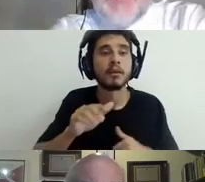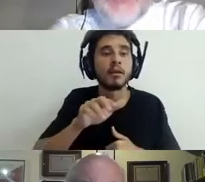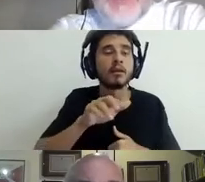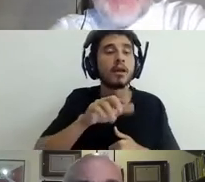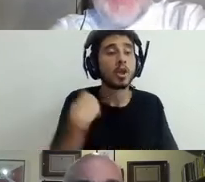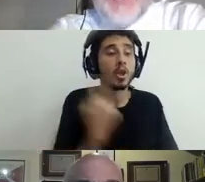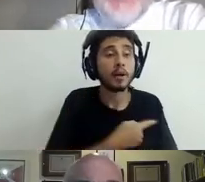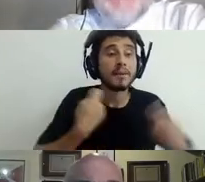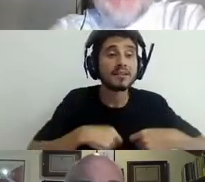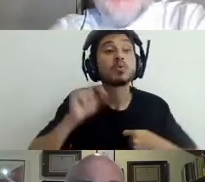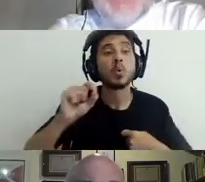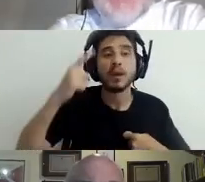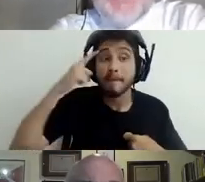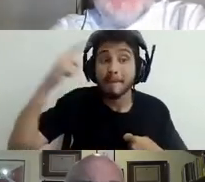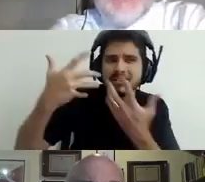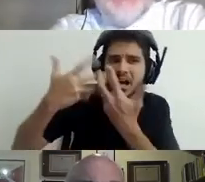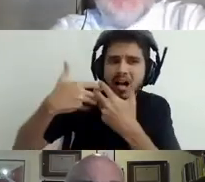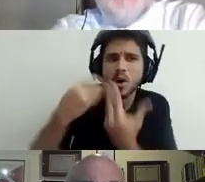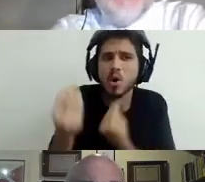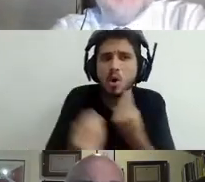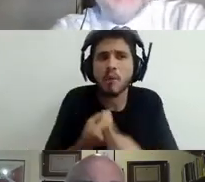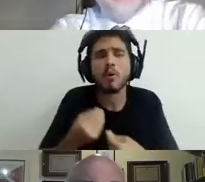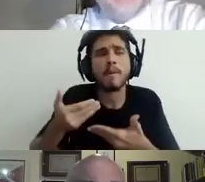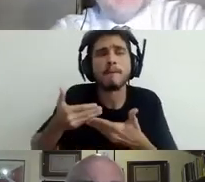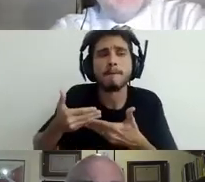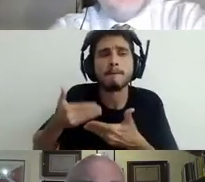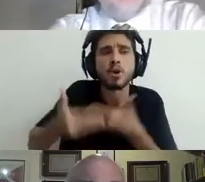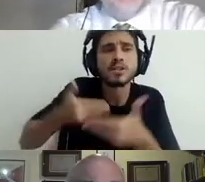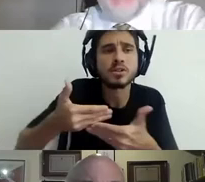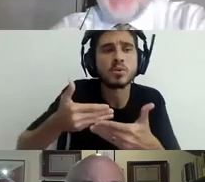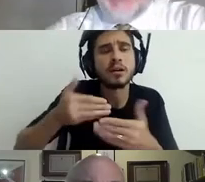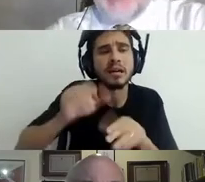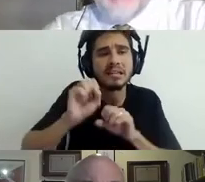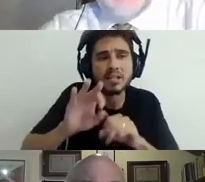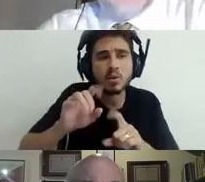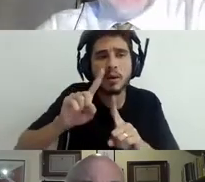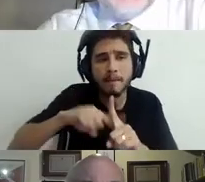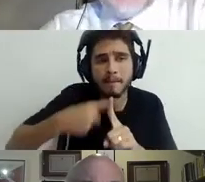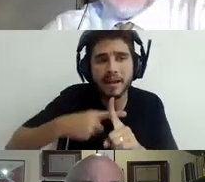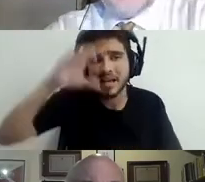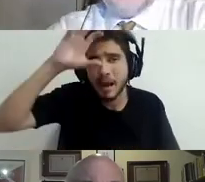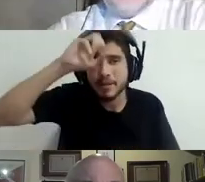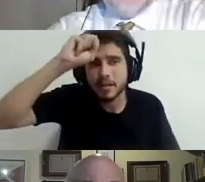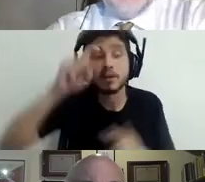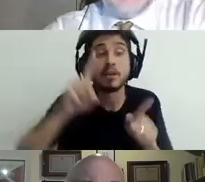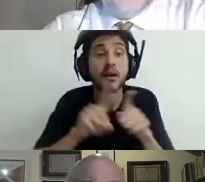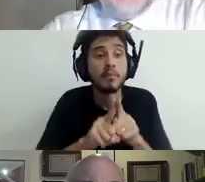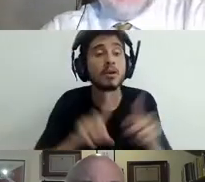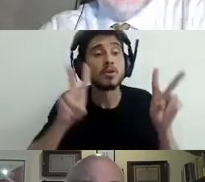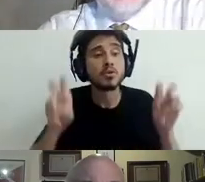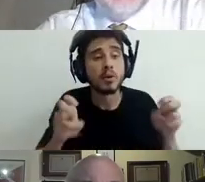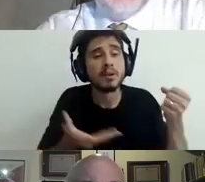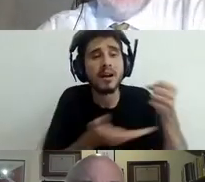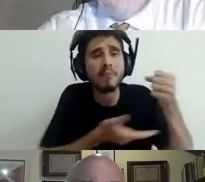learning process. We have to rethink some of the fundamentals of how our educational systems are